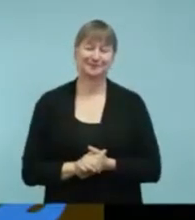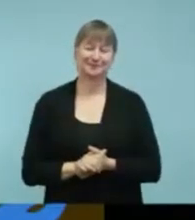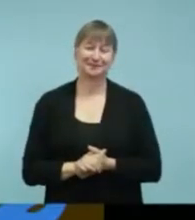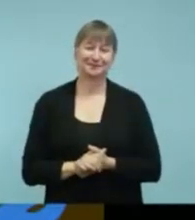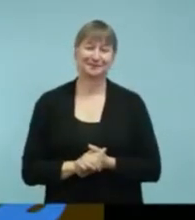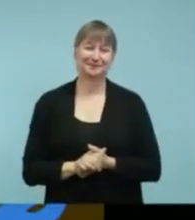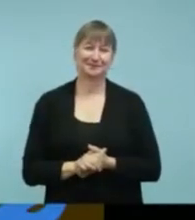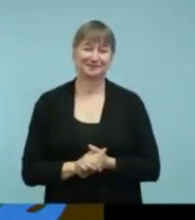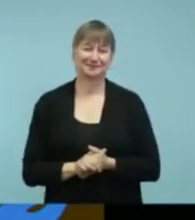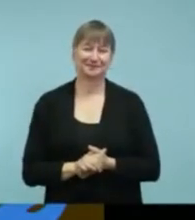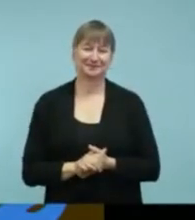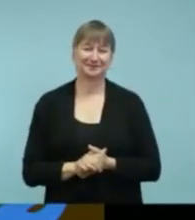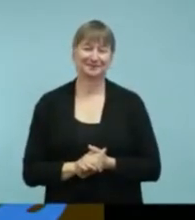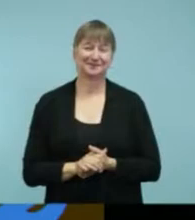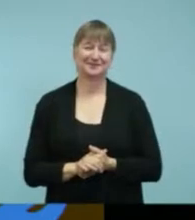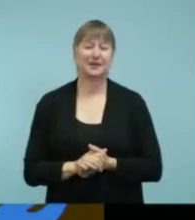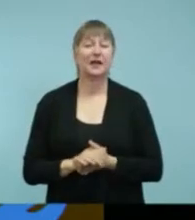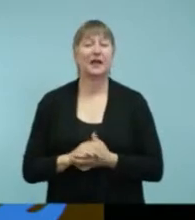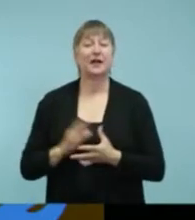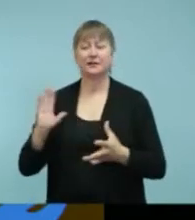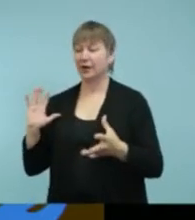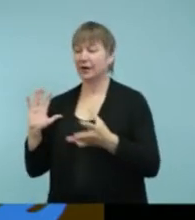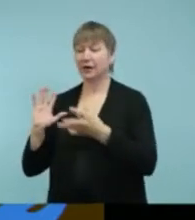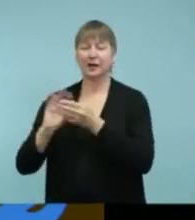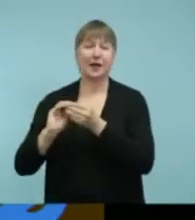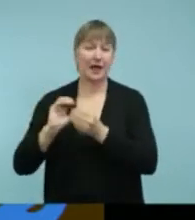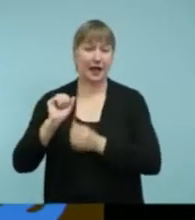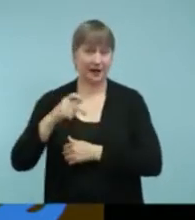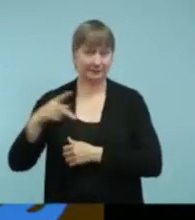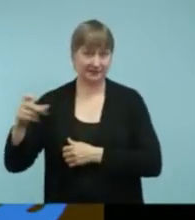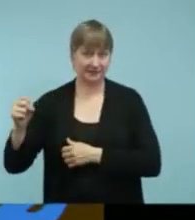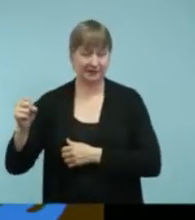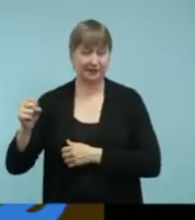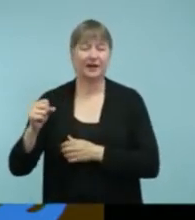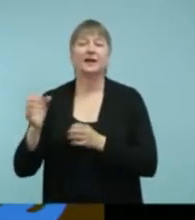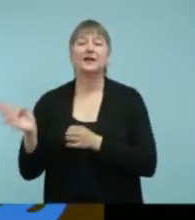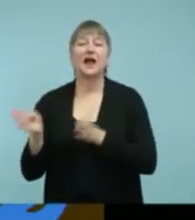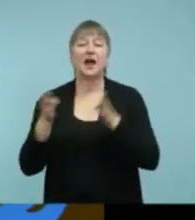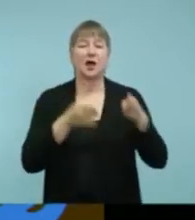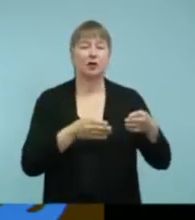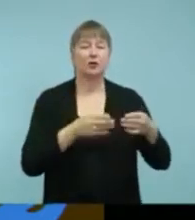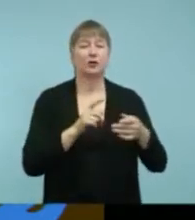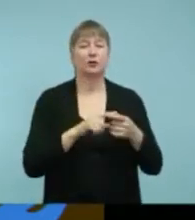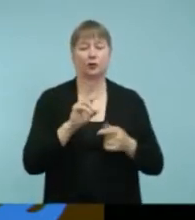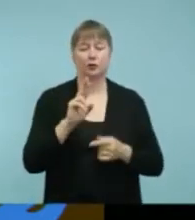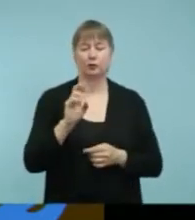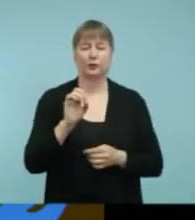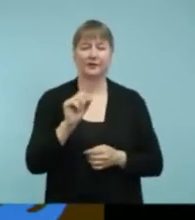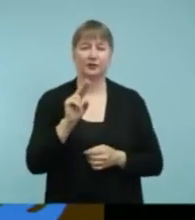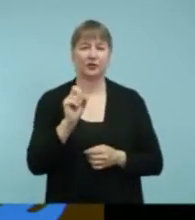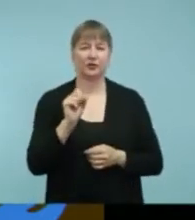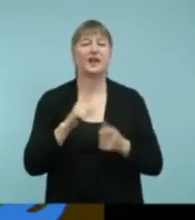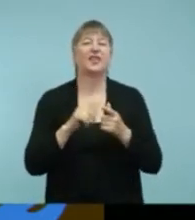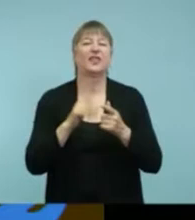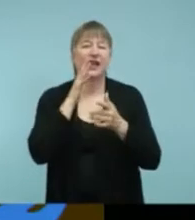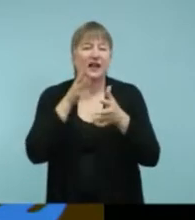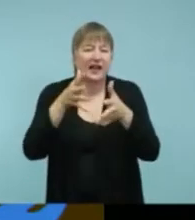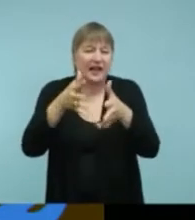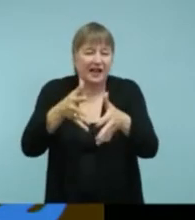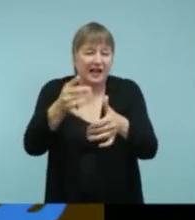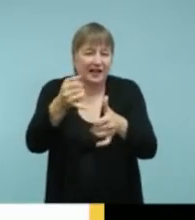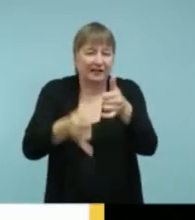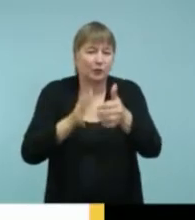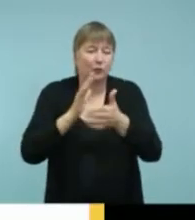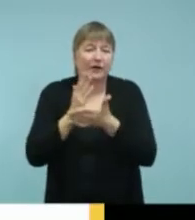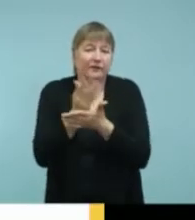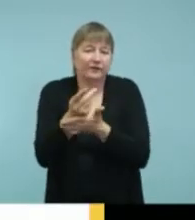So that was it in terms of the app. So let's talk about resources here before, um, I'll be able to take some questions. So go ahead. Next slide.